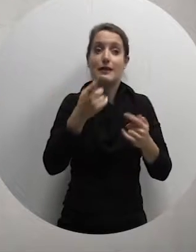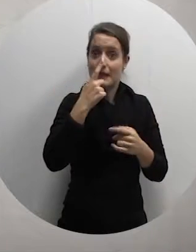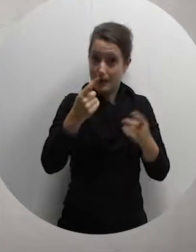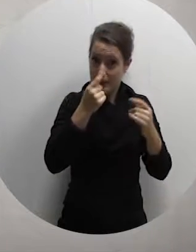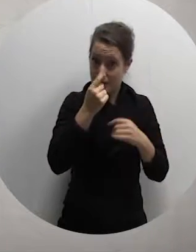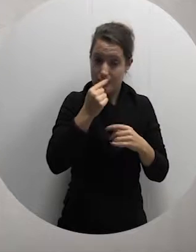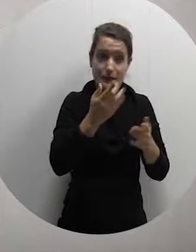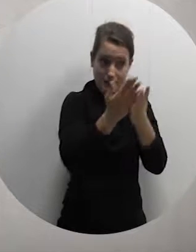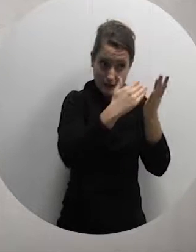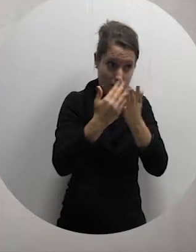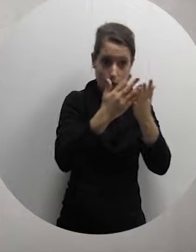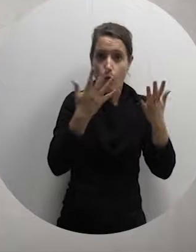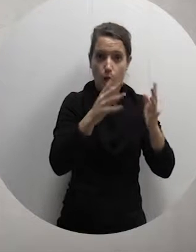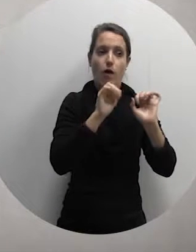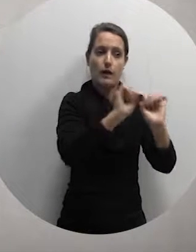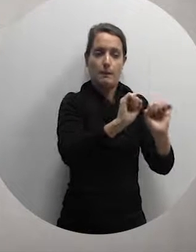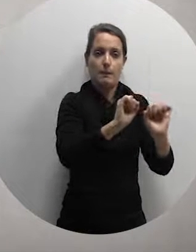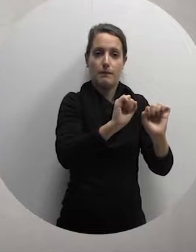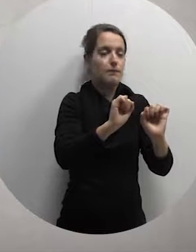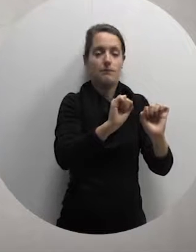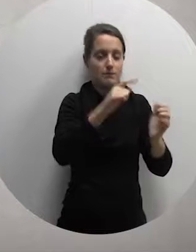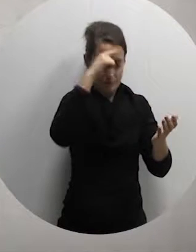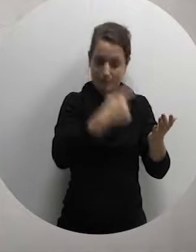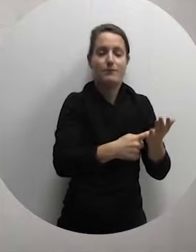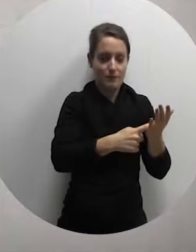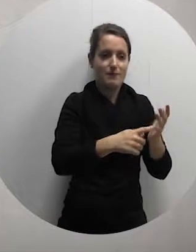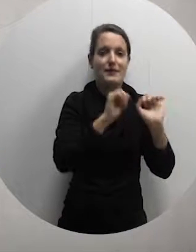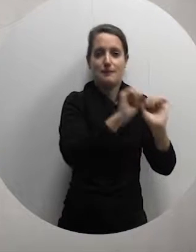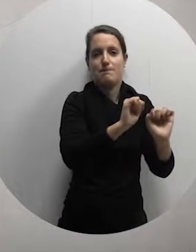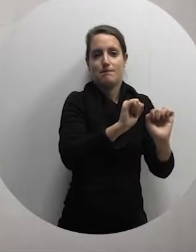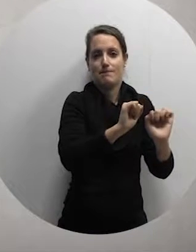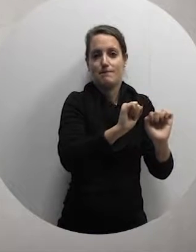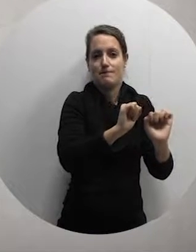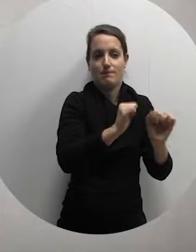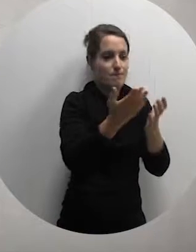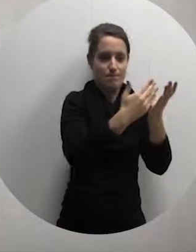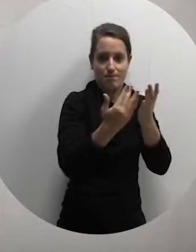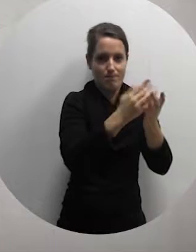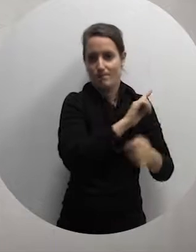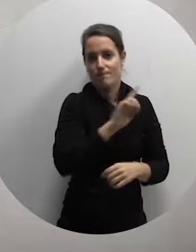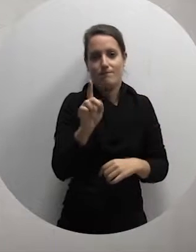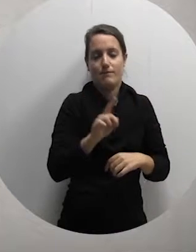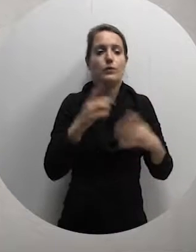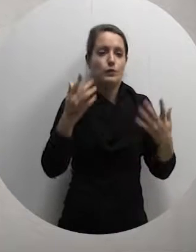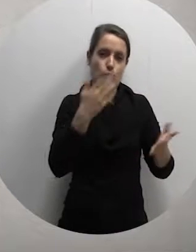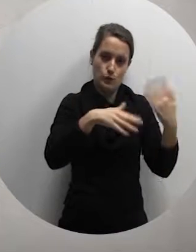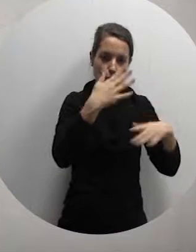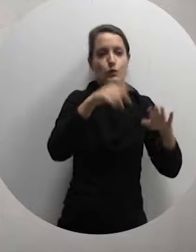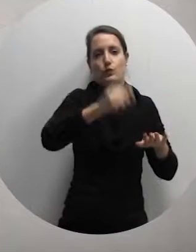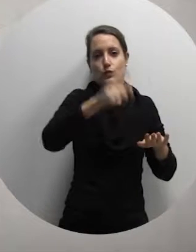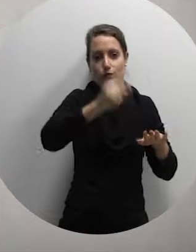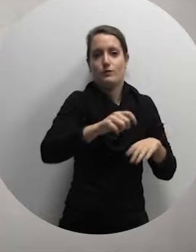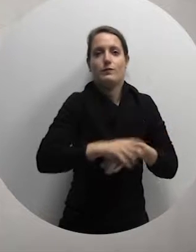to see and decide if it was viable to split the villa. And it was decided that it wasn't.